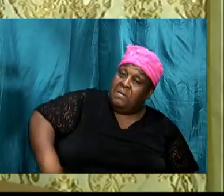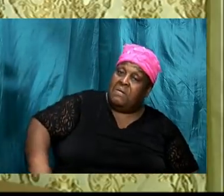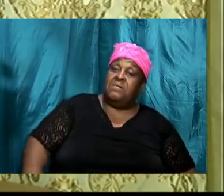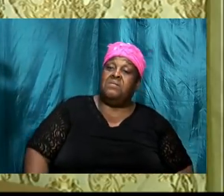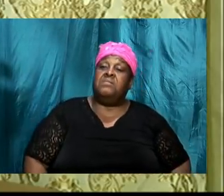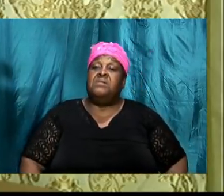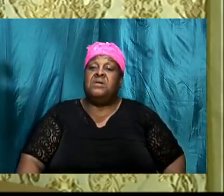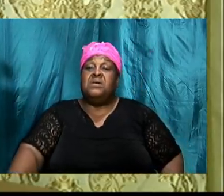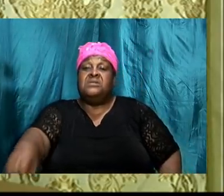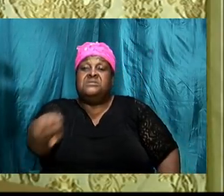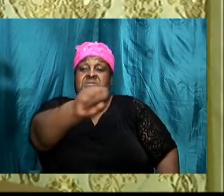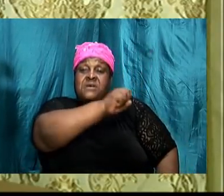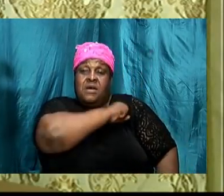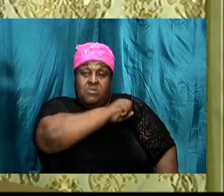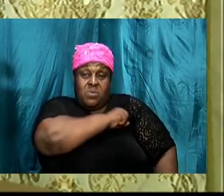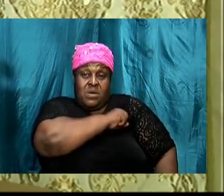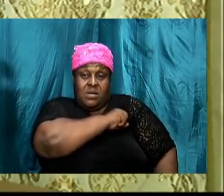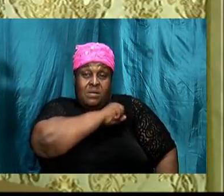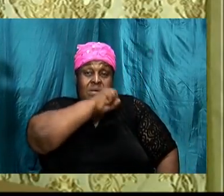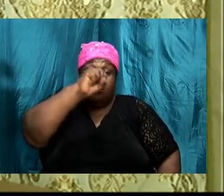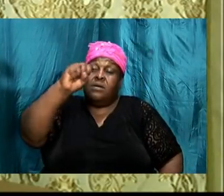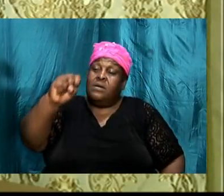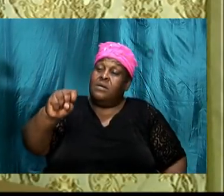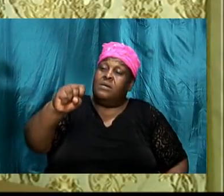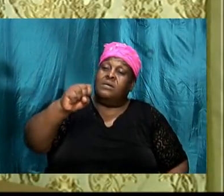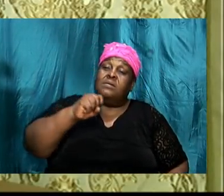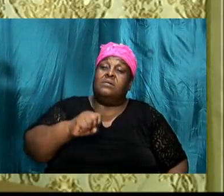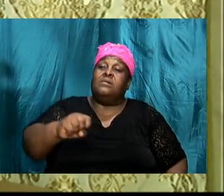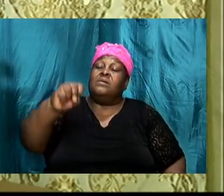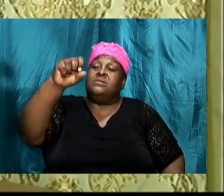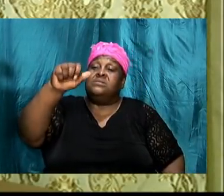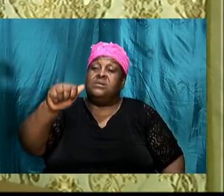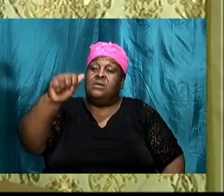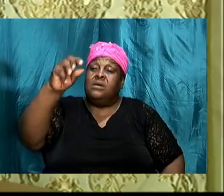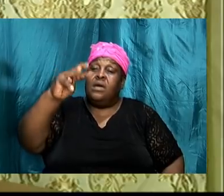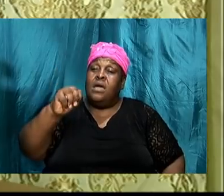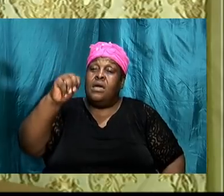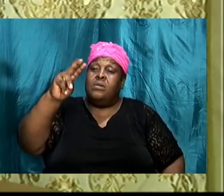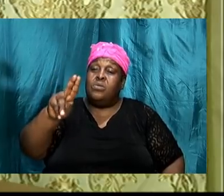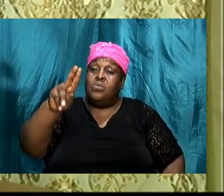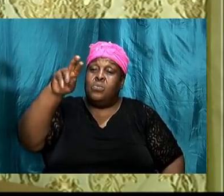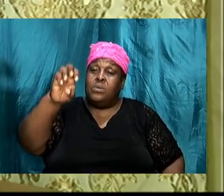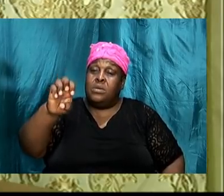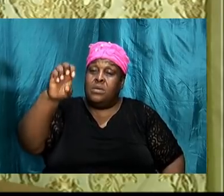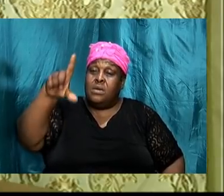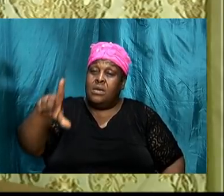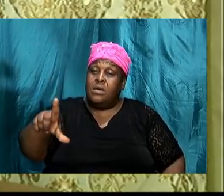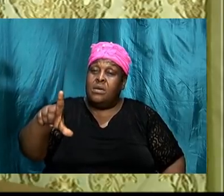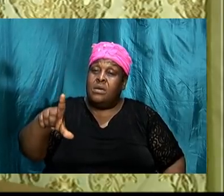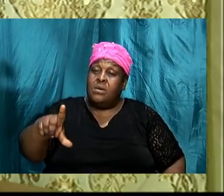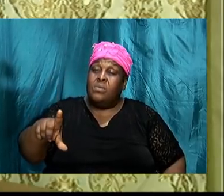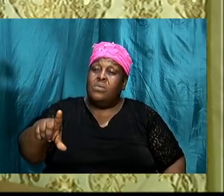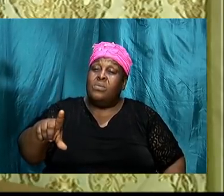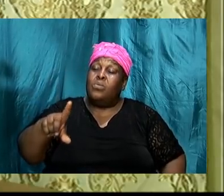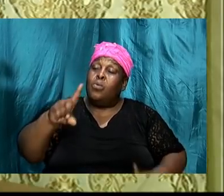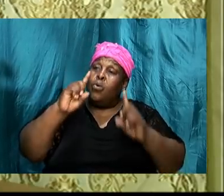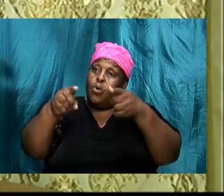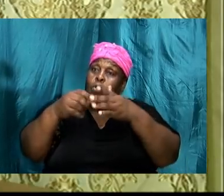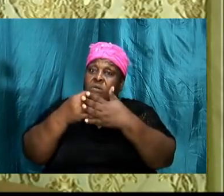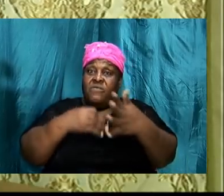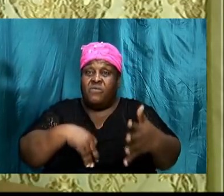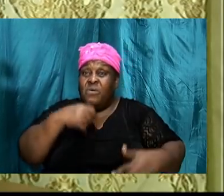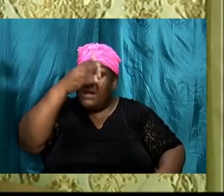Samuel was upset Samuel went before God and said God what is this